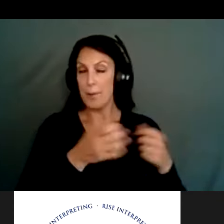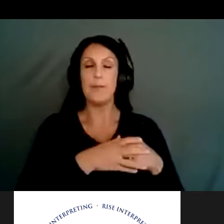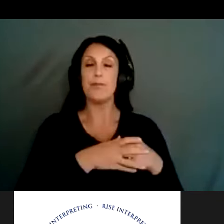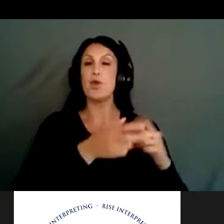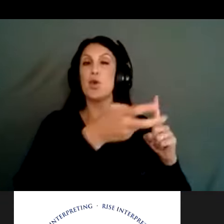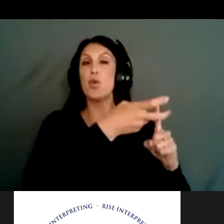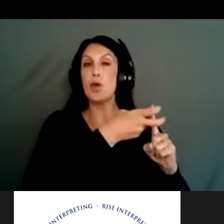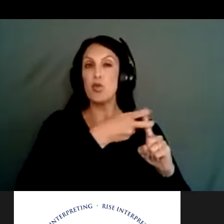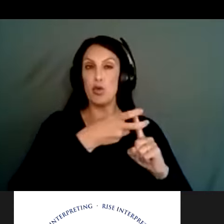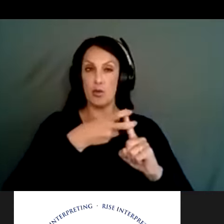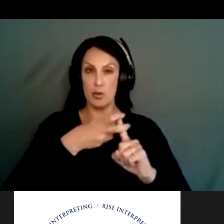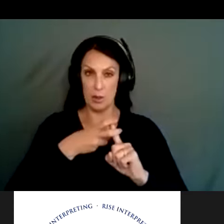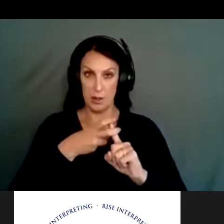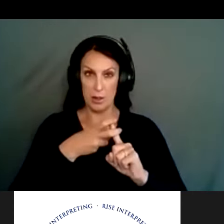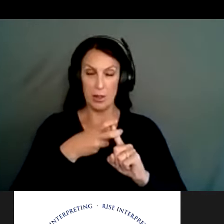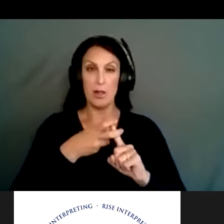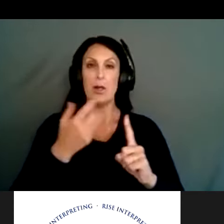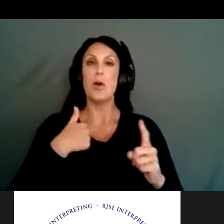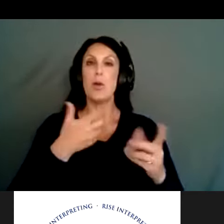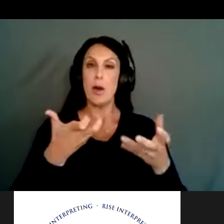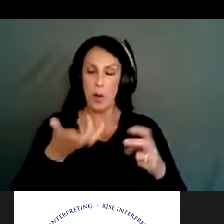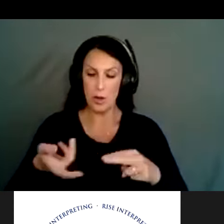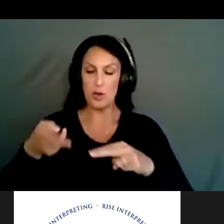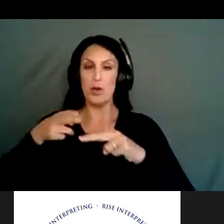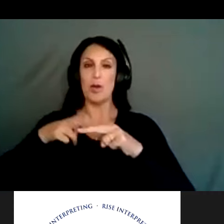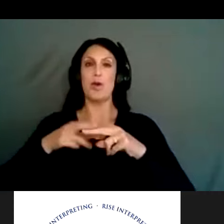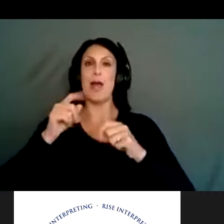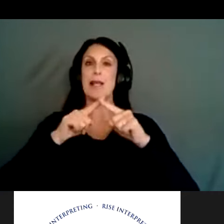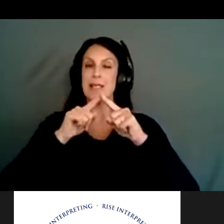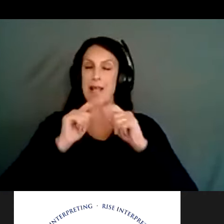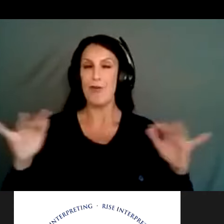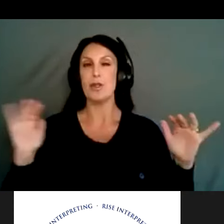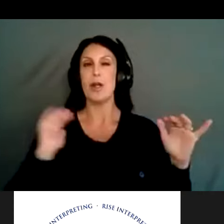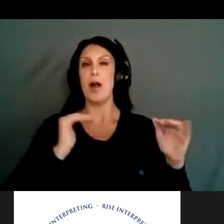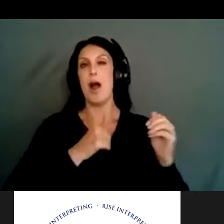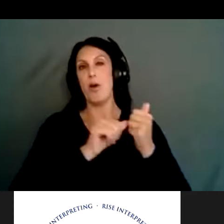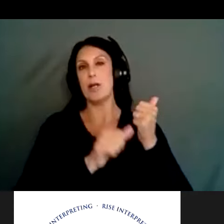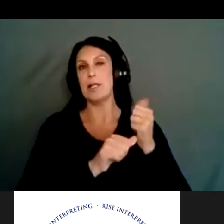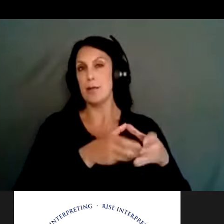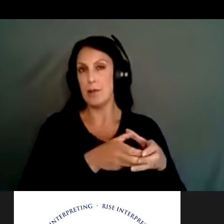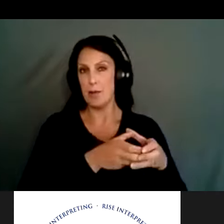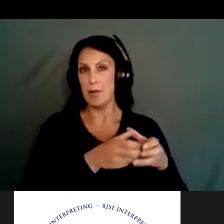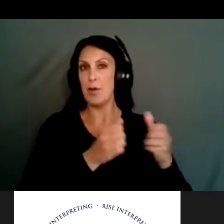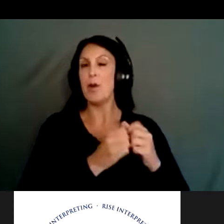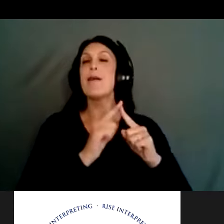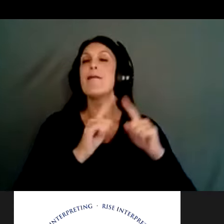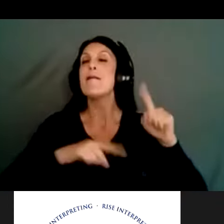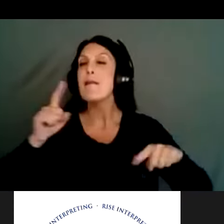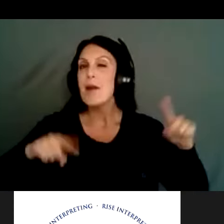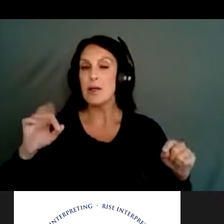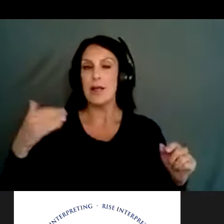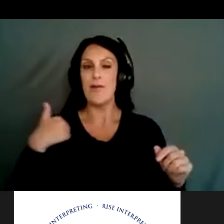we definitely want to, uh, increase and diversify our subcommittee with, um, various members